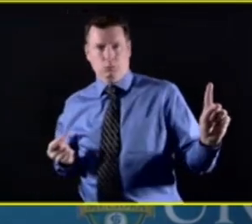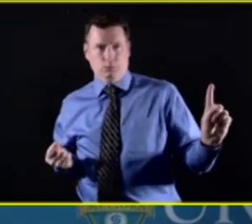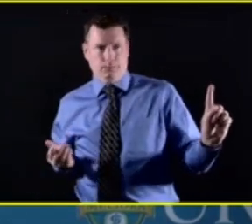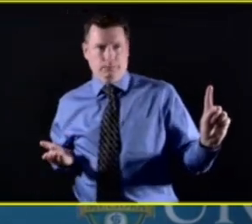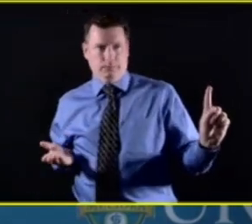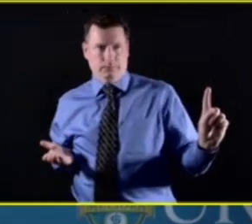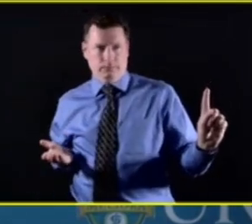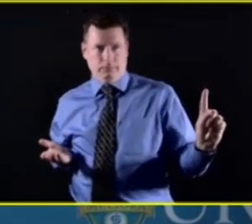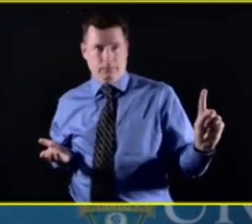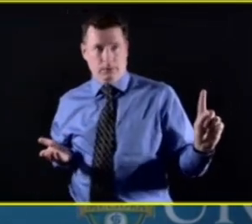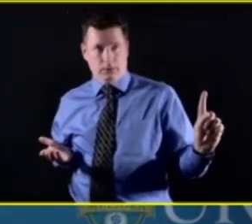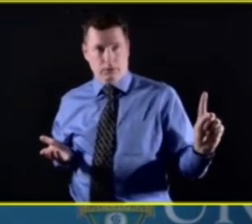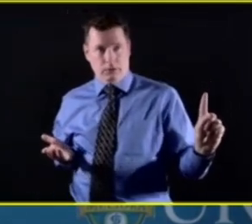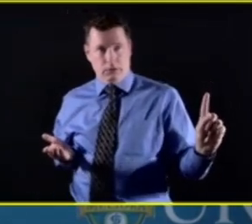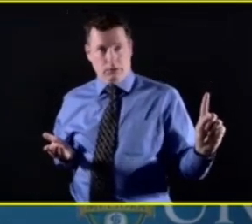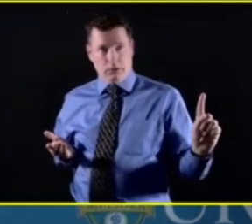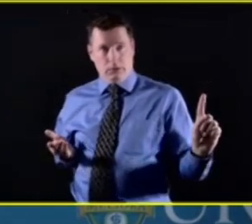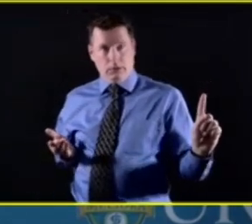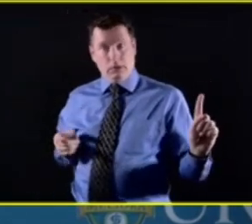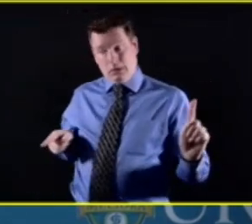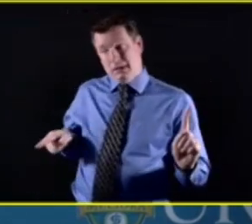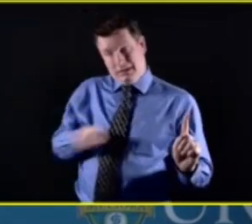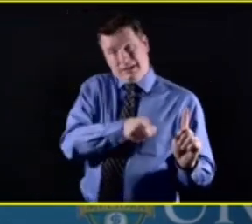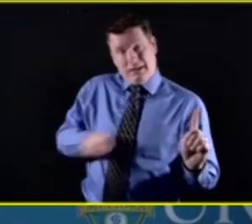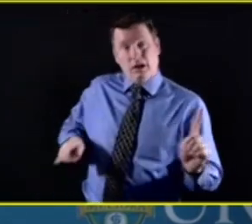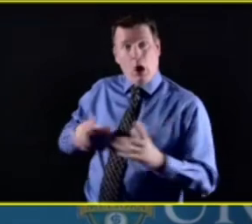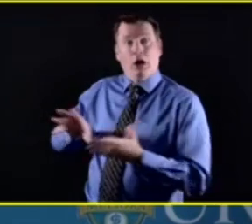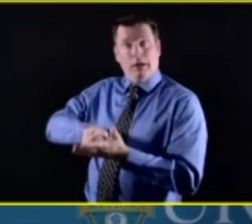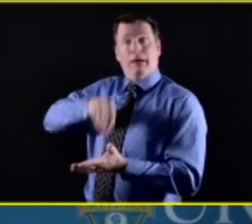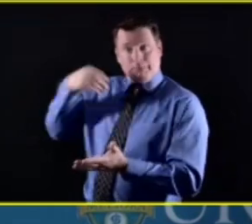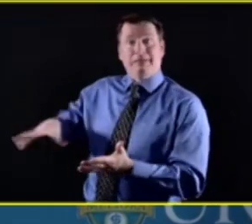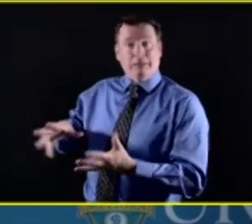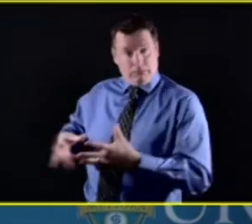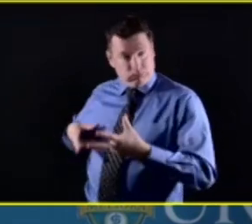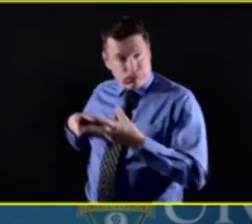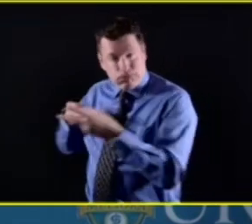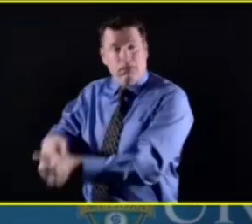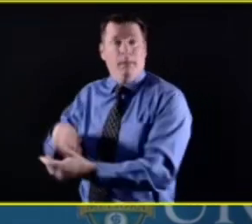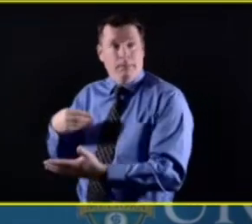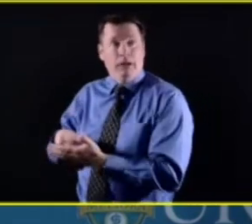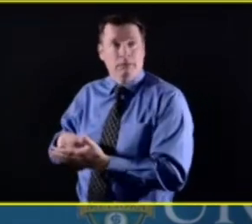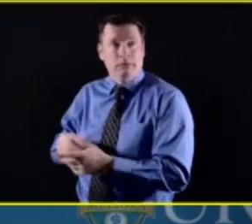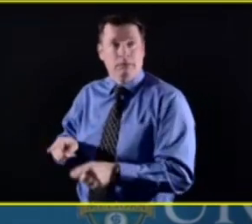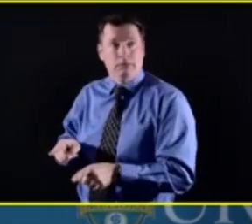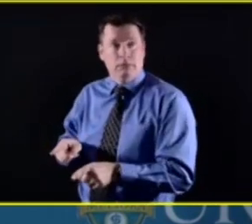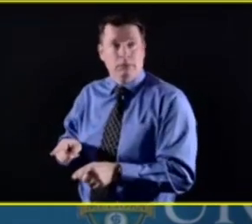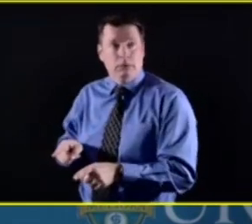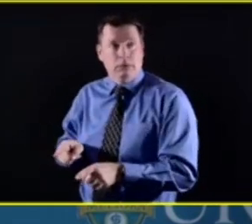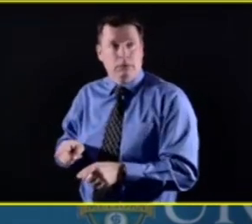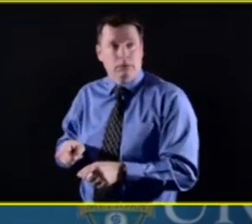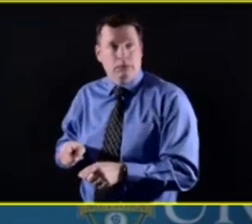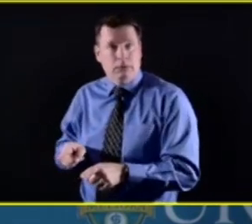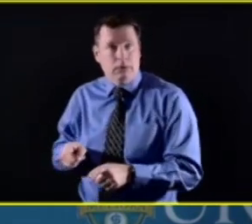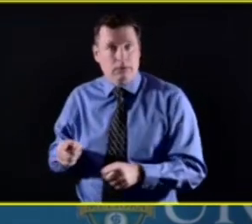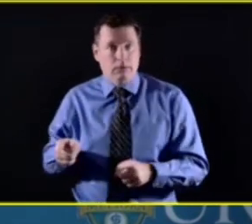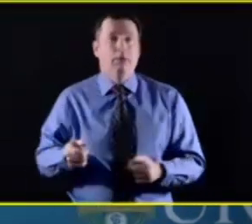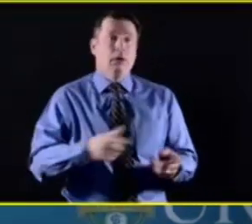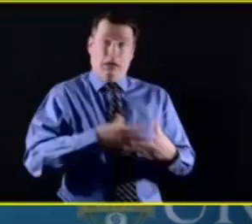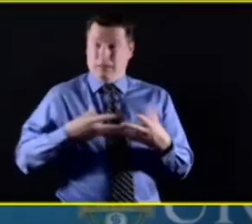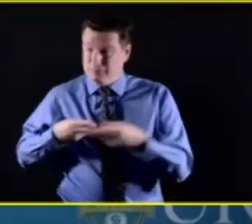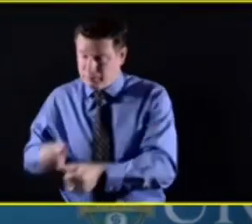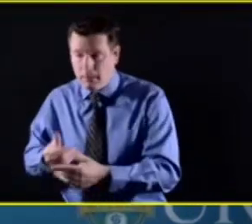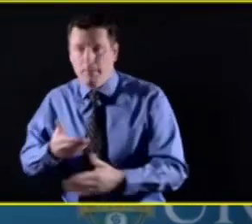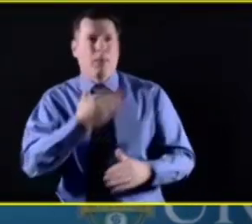Um, there are other approaches that we can take. We talked about, uh, telehealth services, for example, they are inherently